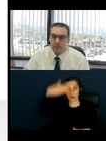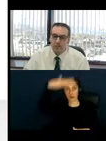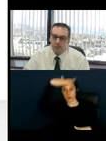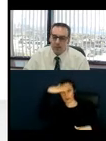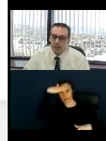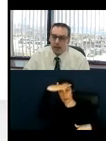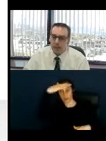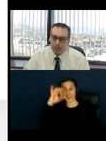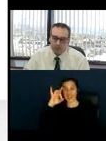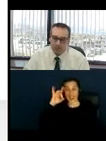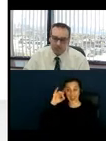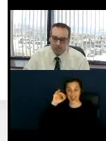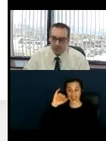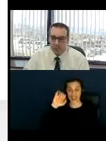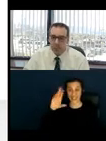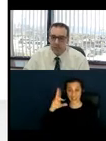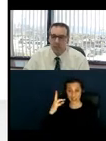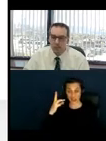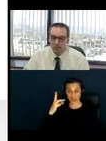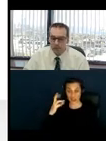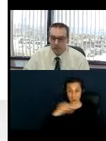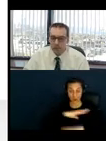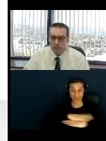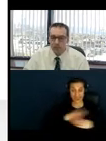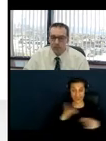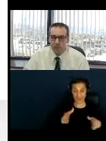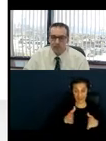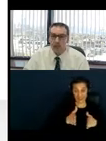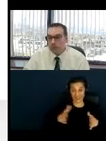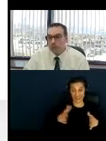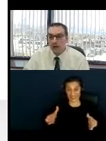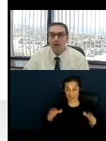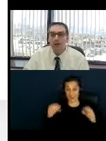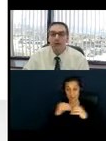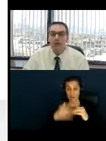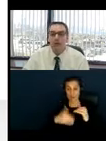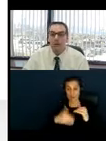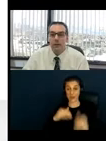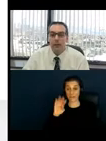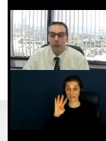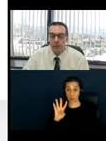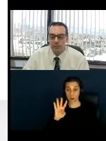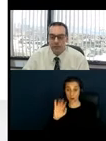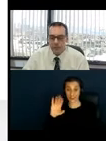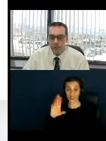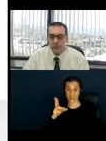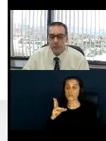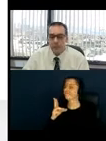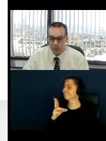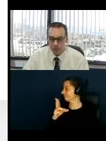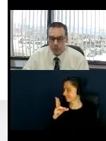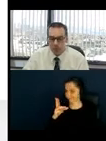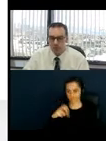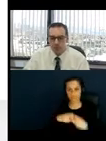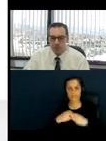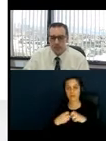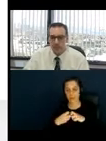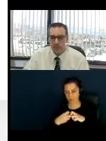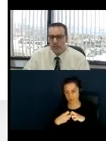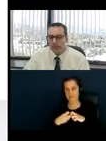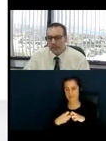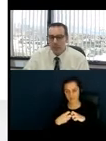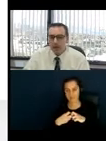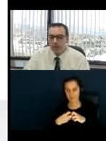and if they project out from the table's edge more than four inches, then those are would be considered protruding objects.